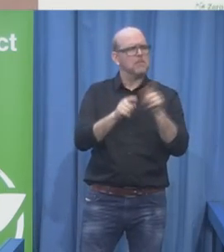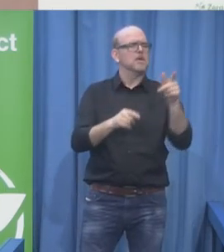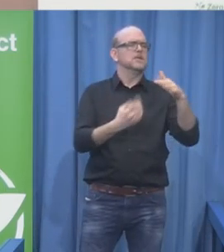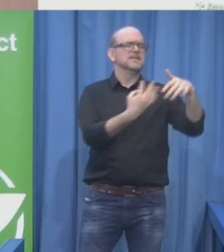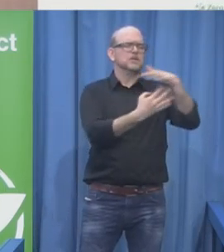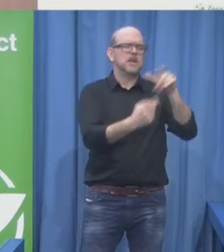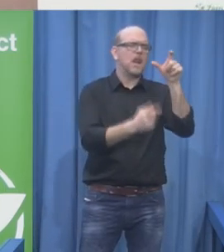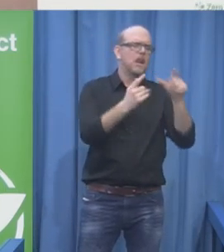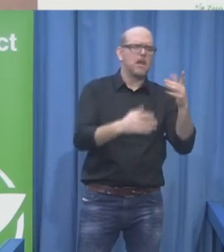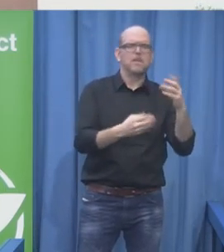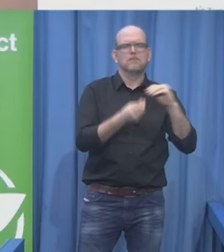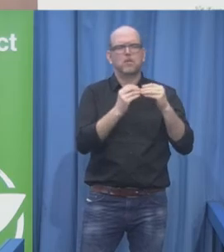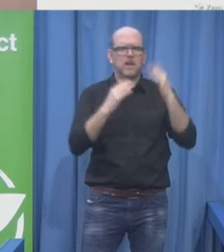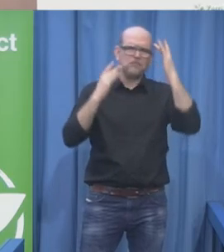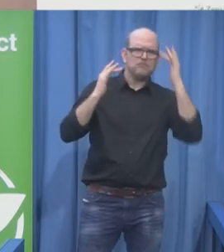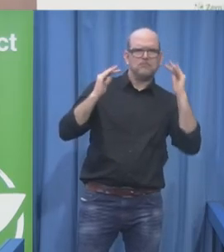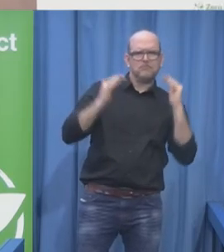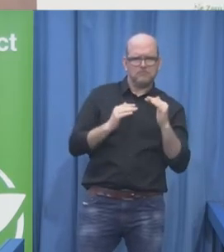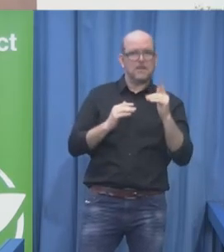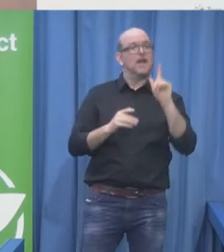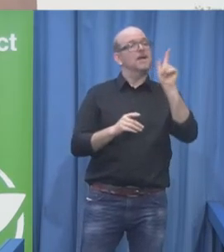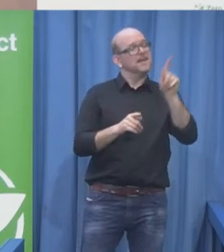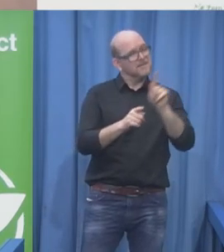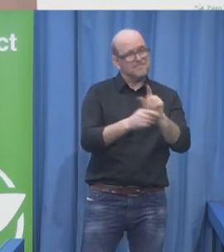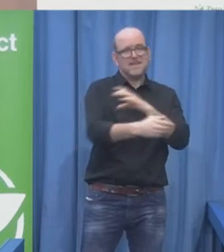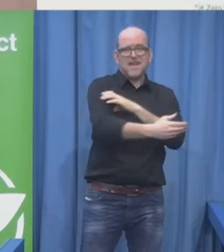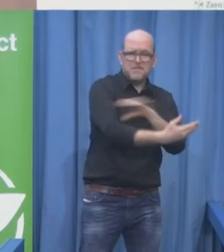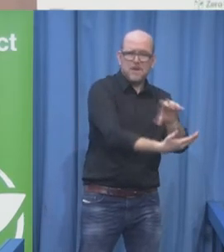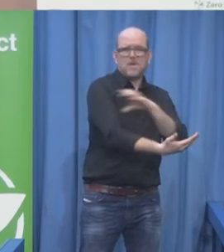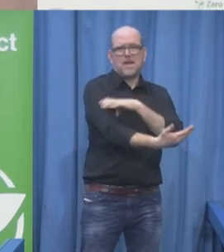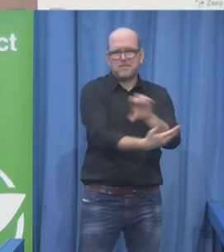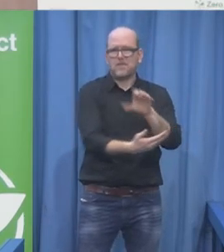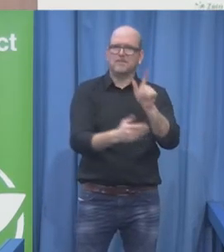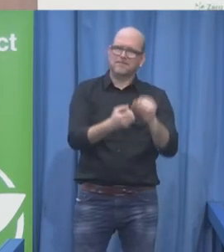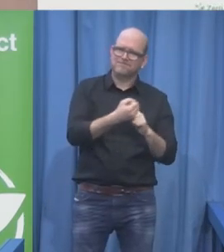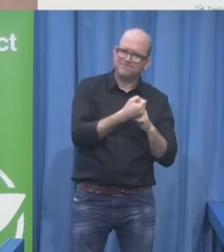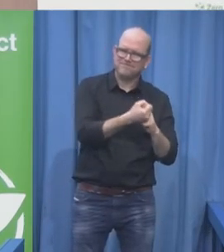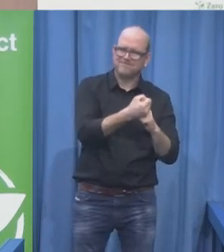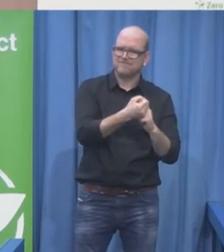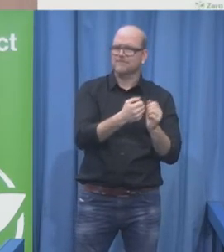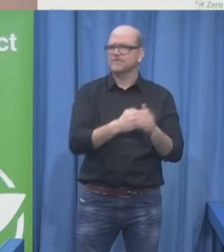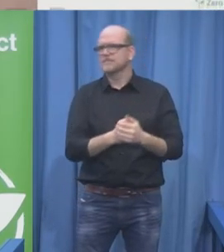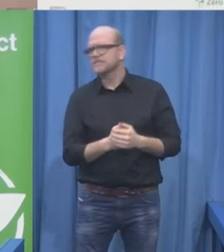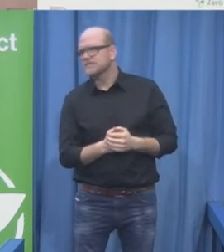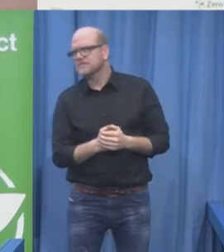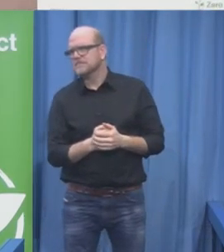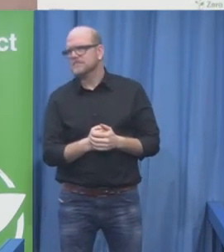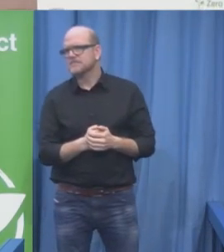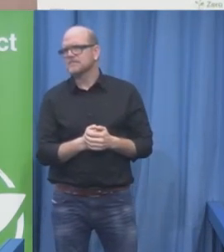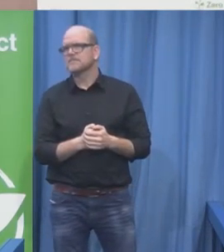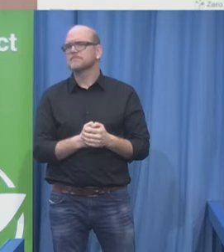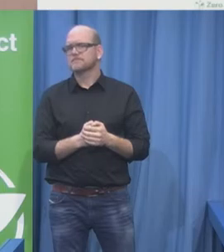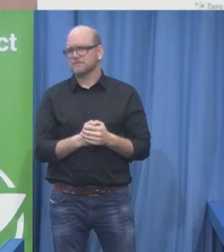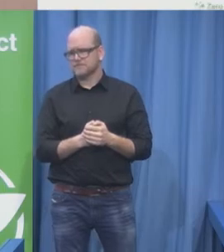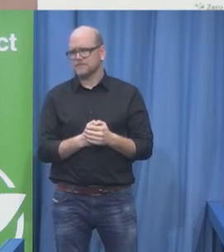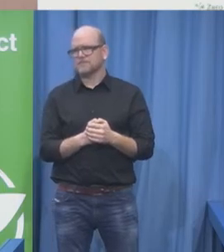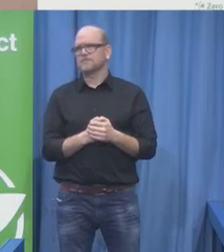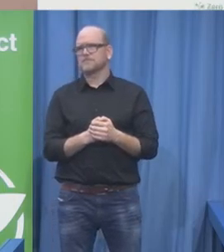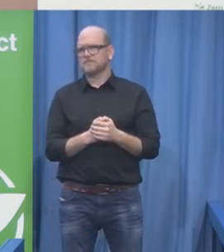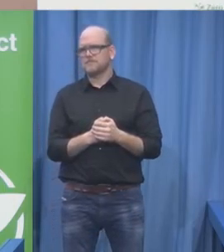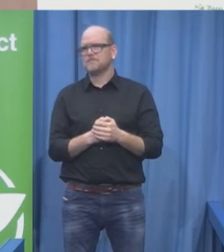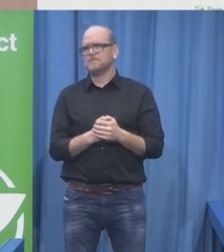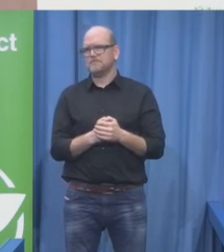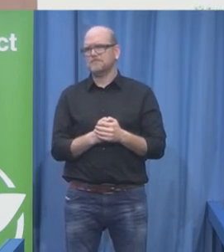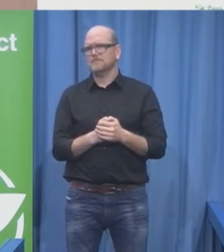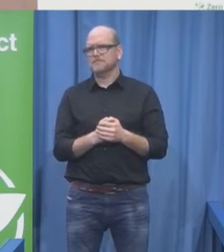and removal barriers, of course, various kinds of barriers, and through creating enabling conditions to